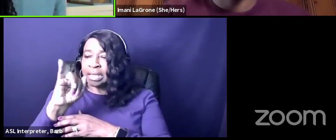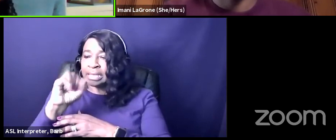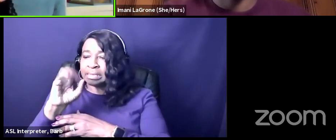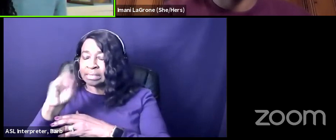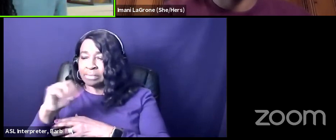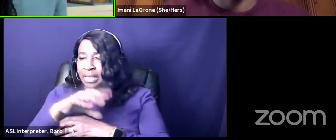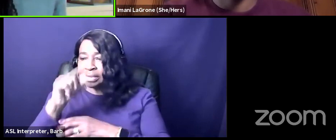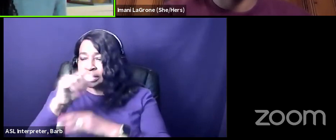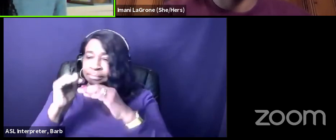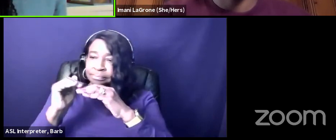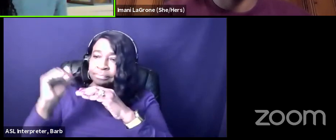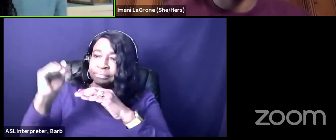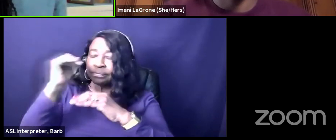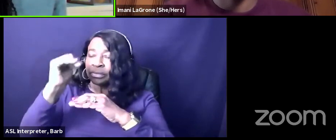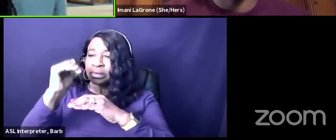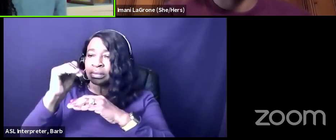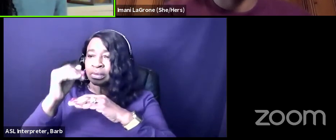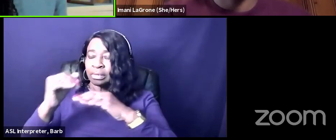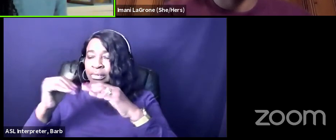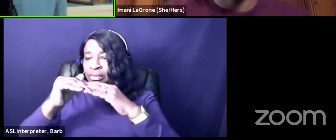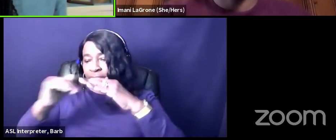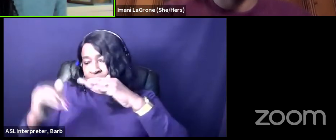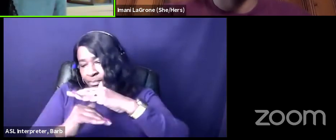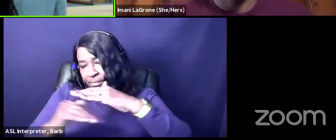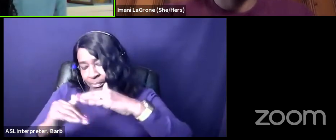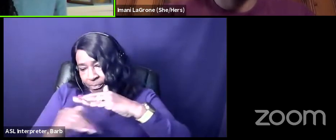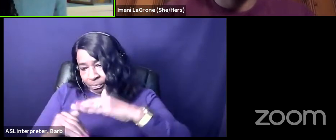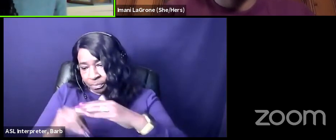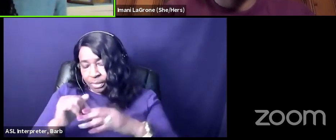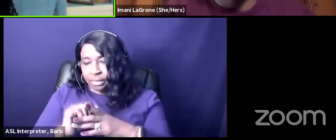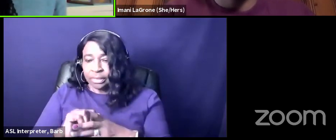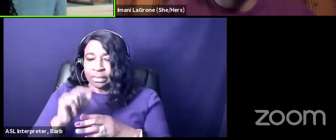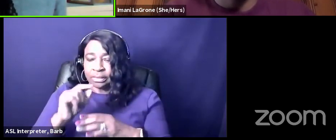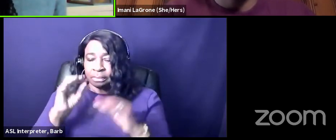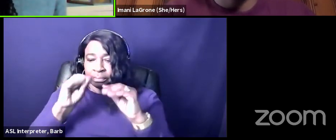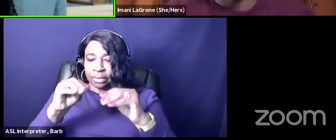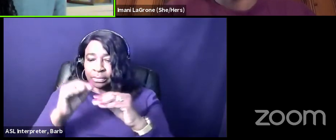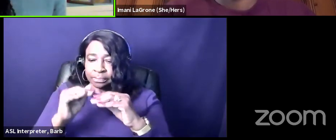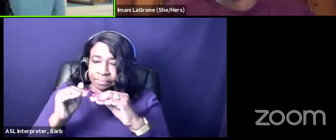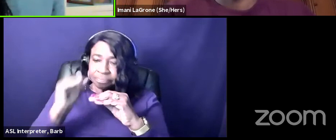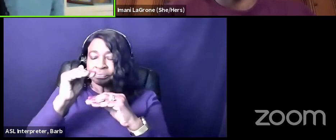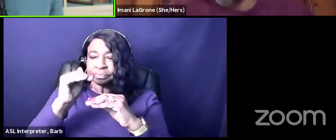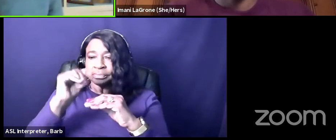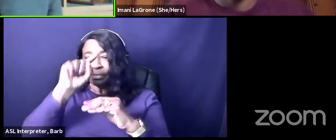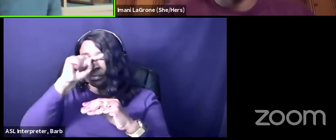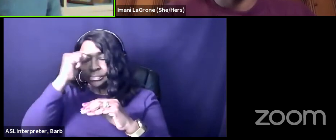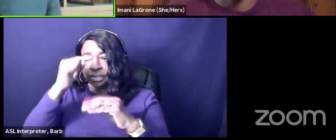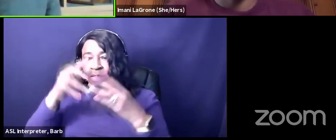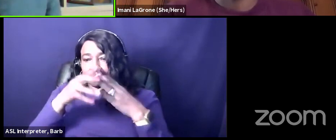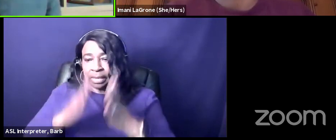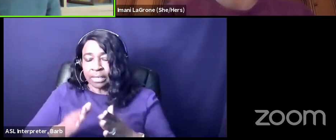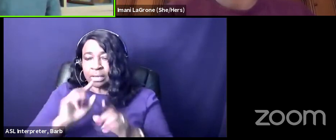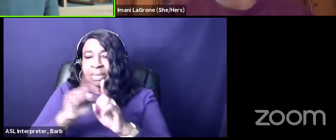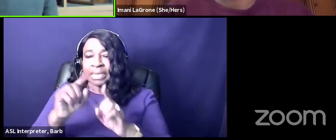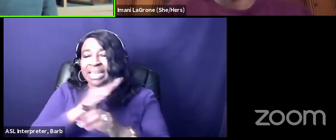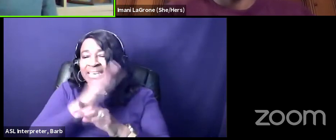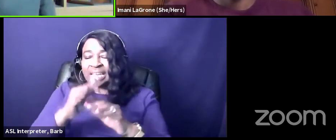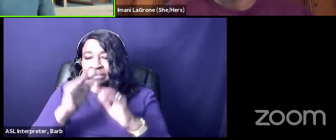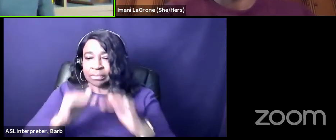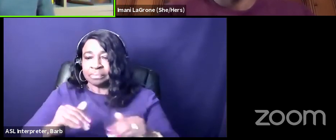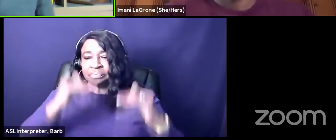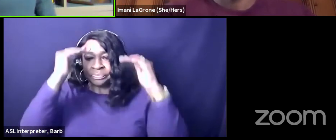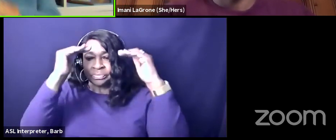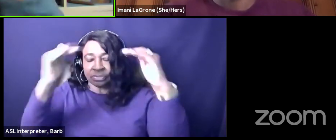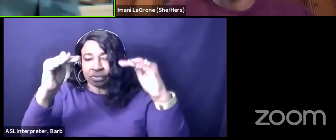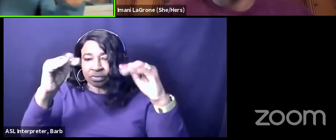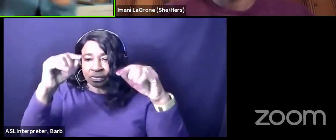minority puts afro-caribbeans and africans slightly above black americans but it doesn't ever elevate them sort of out of this